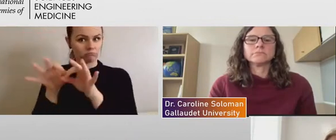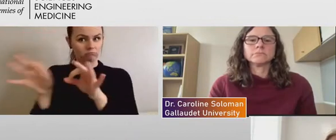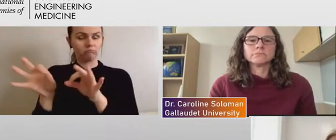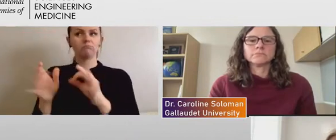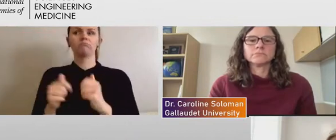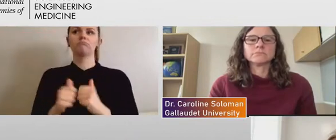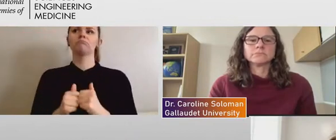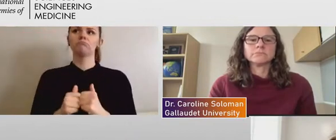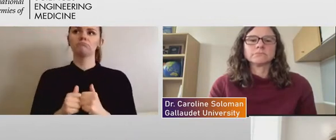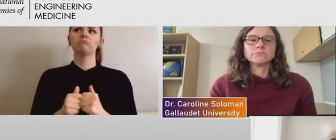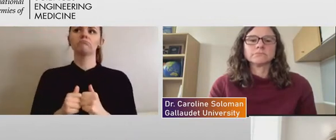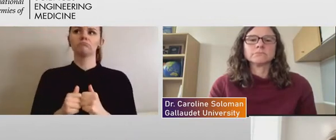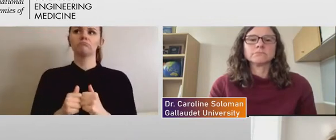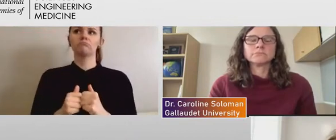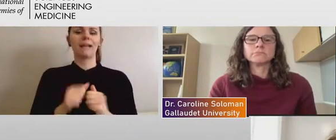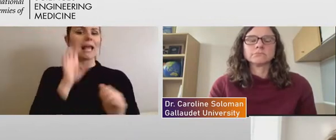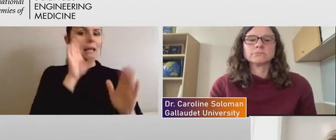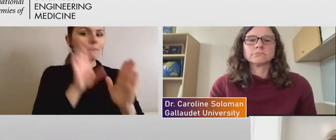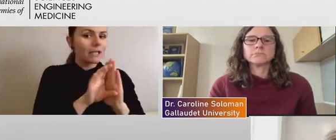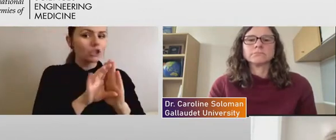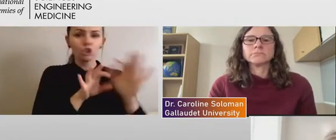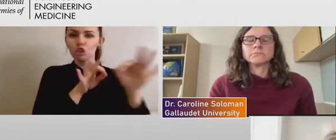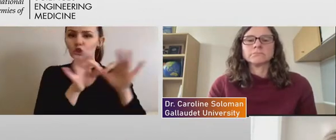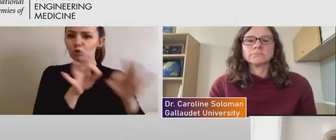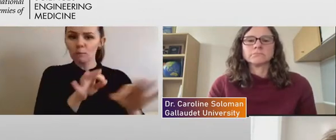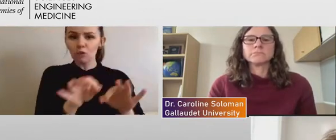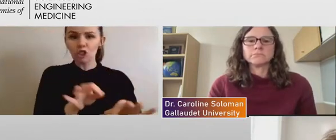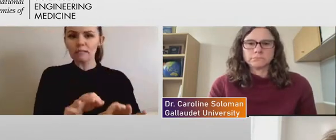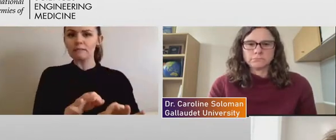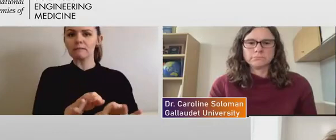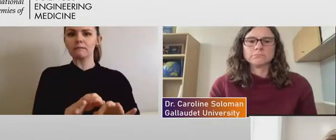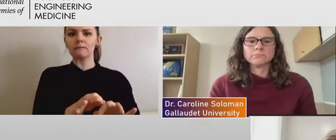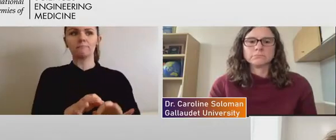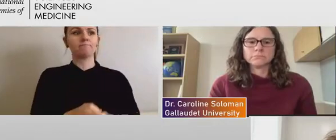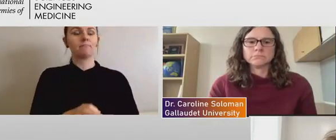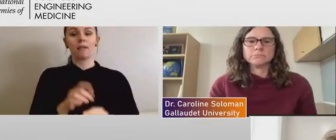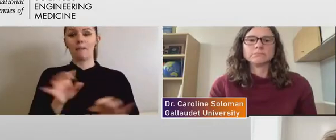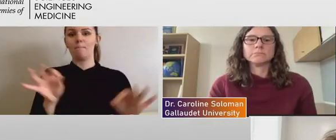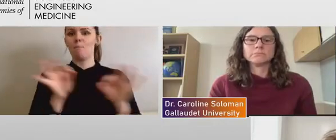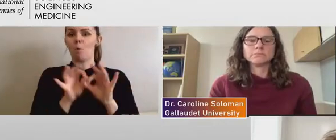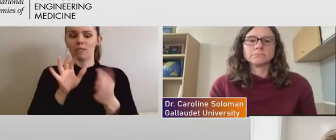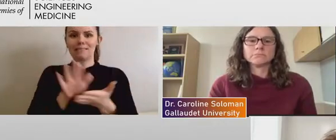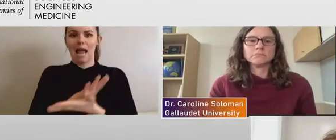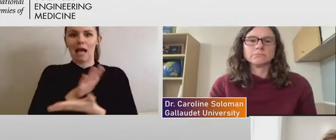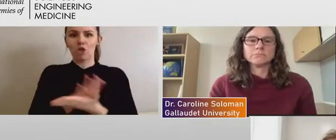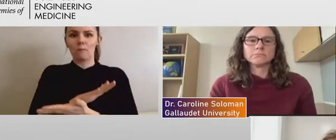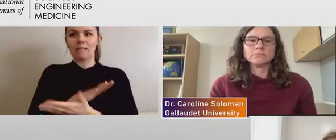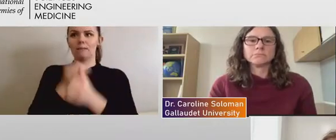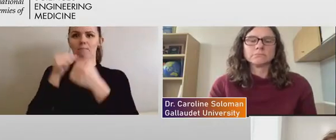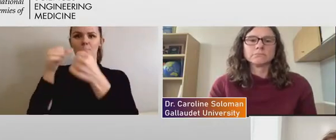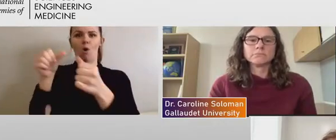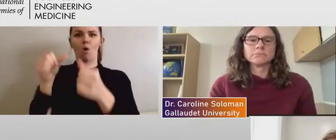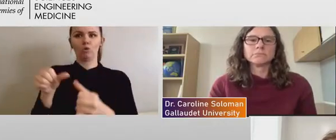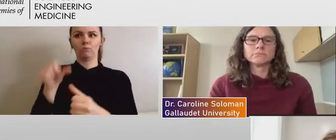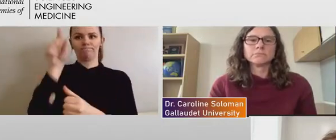and, you know, uh, image descriptions that documents are accessible. Um, so there's a,